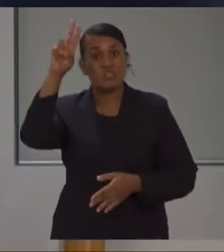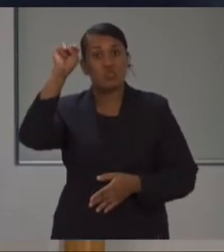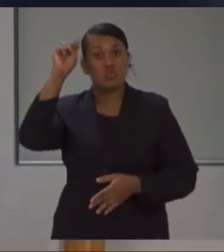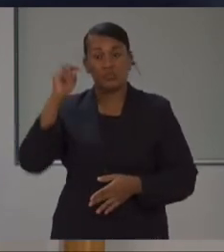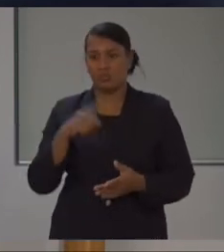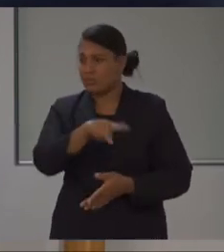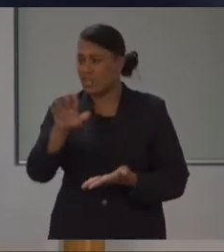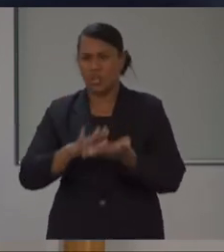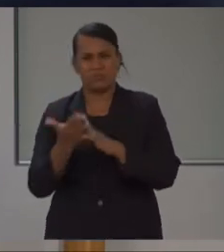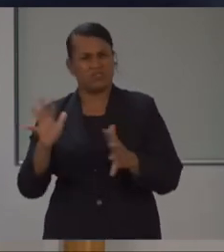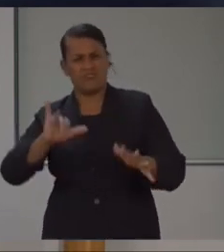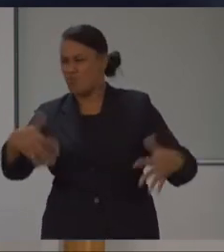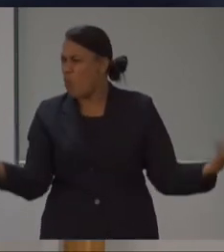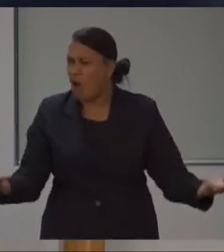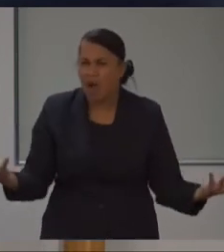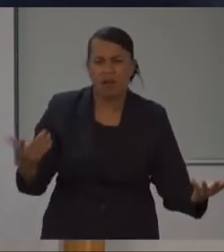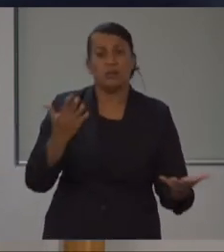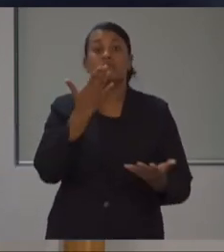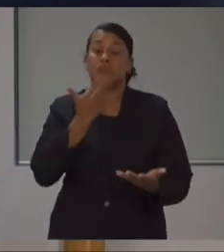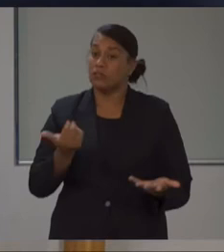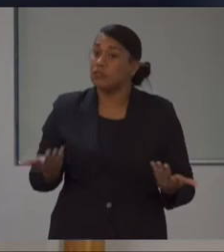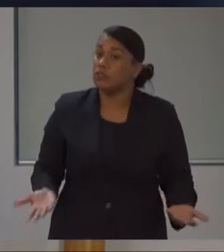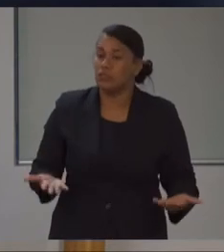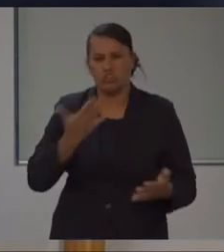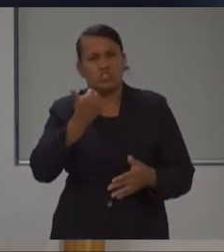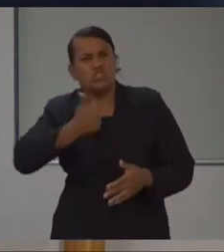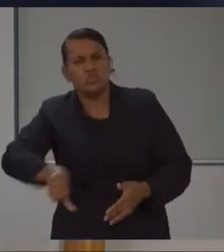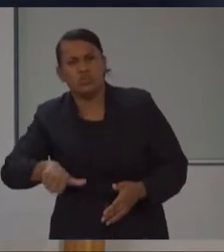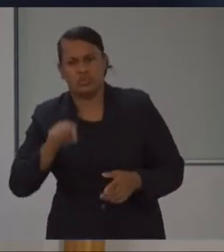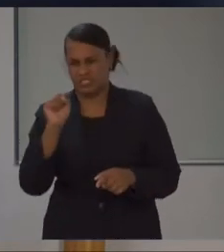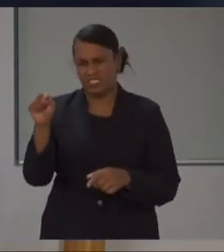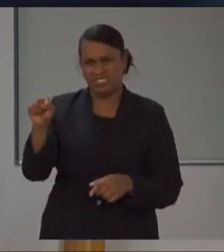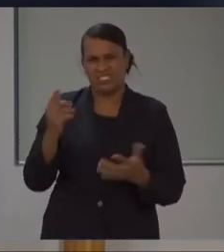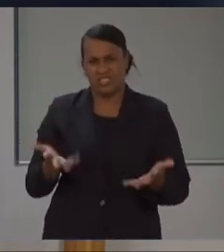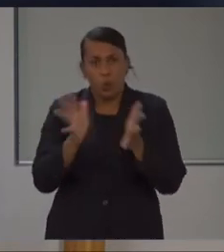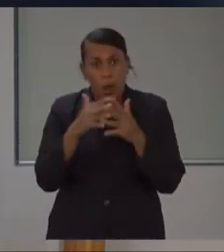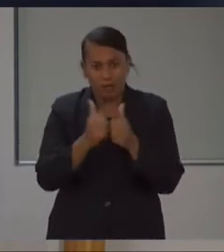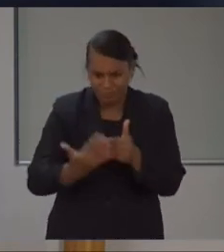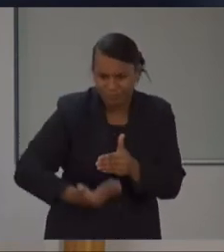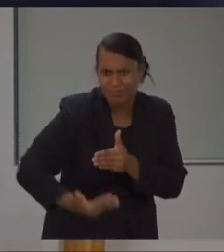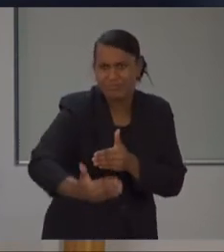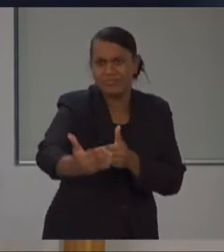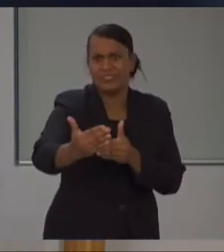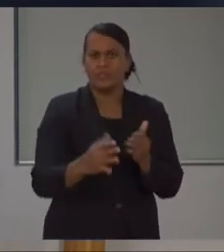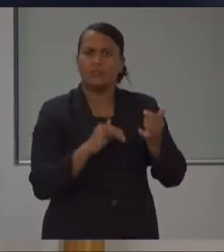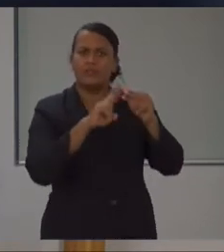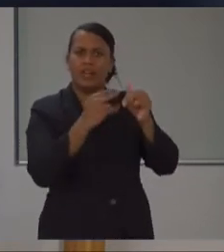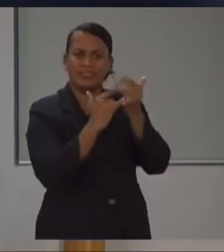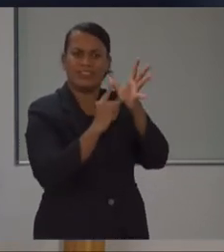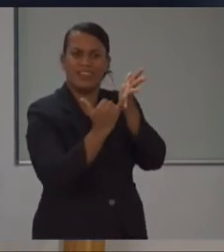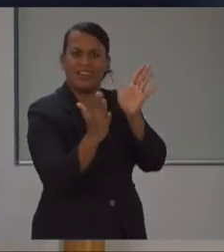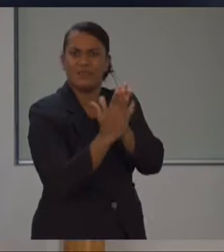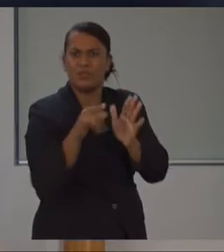to be able to use that to the maximum effect, as been alluded to, leptospirosis,